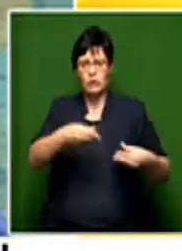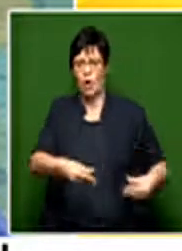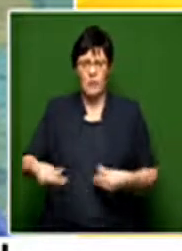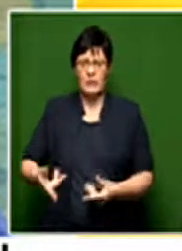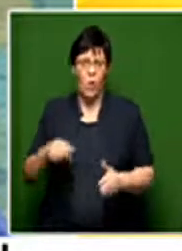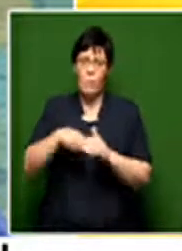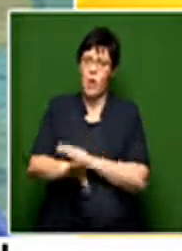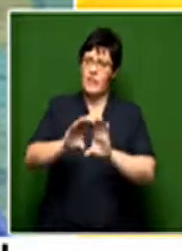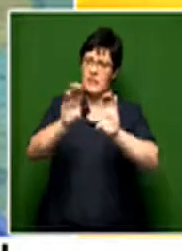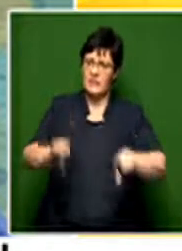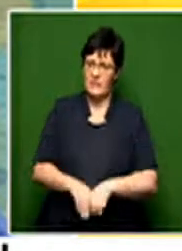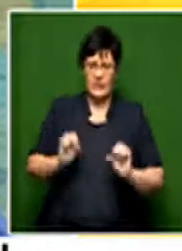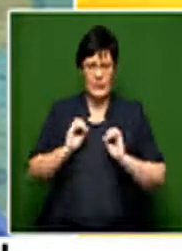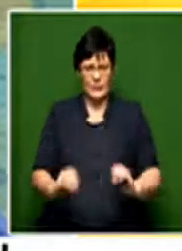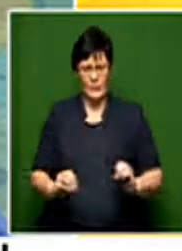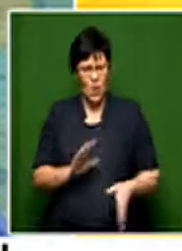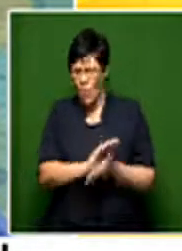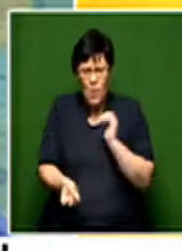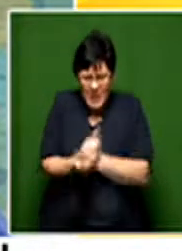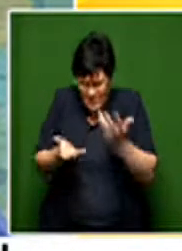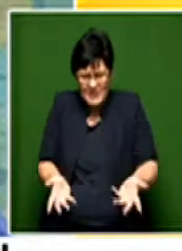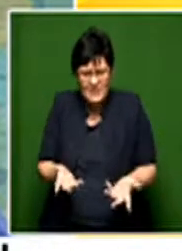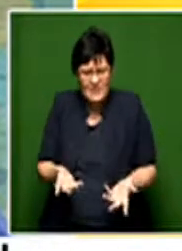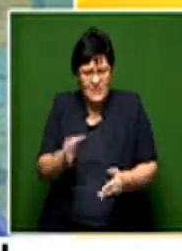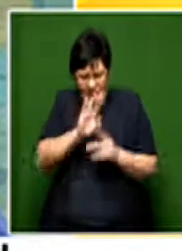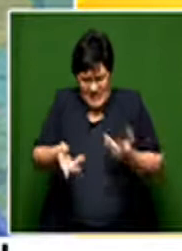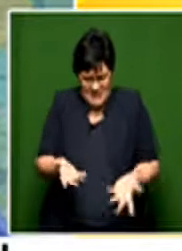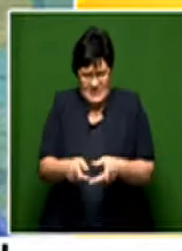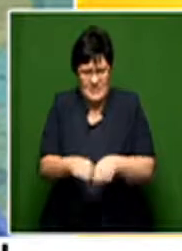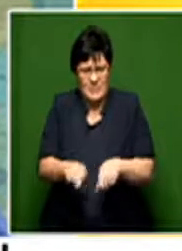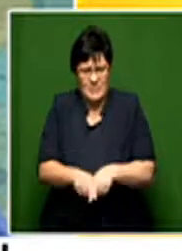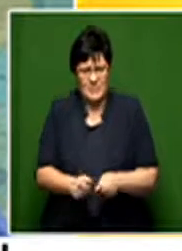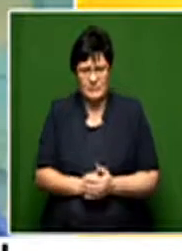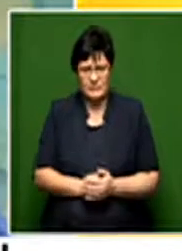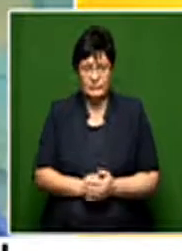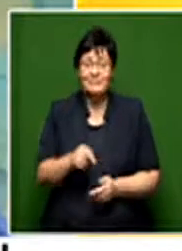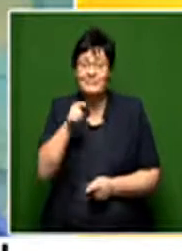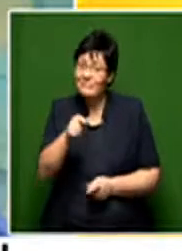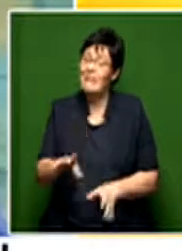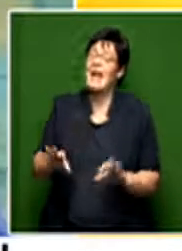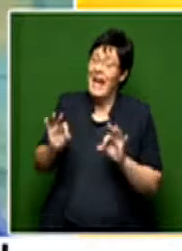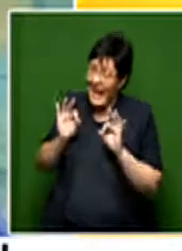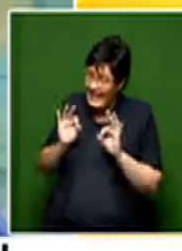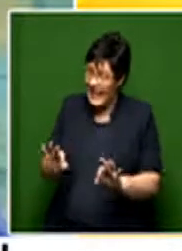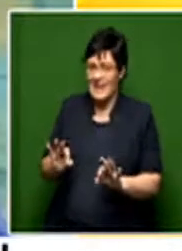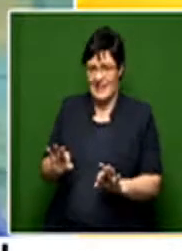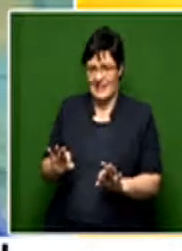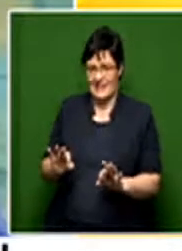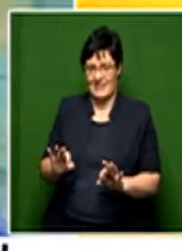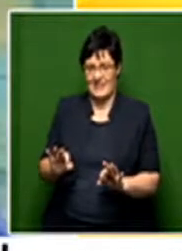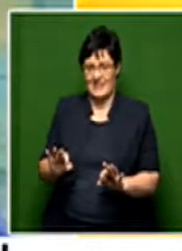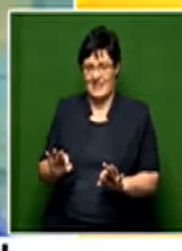documents or birth certificate. What happens in a case like this? This is precisely the core we are